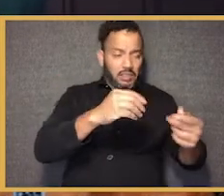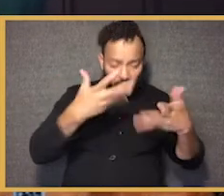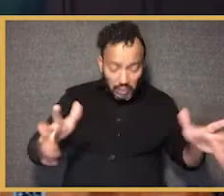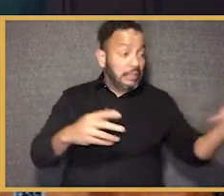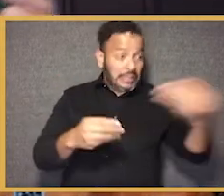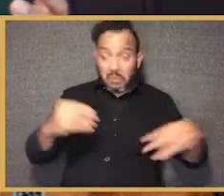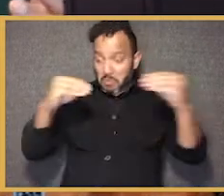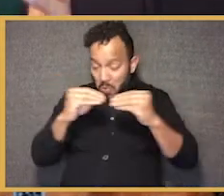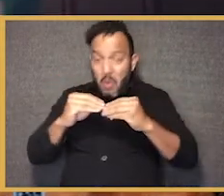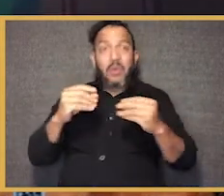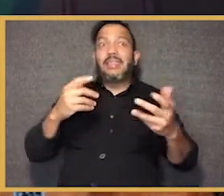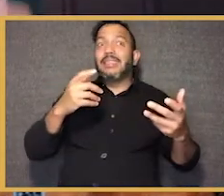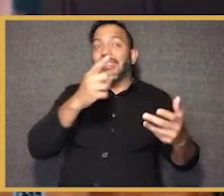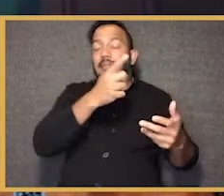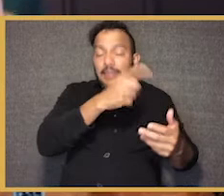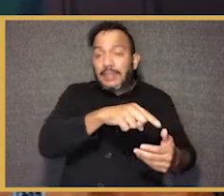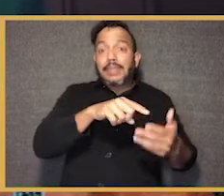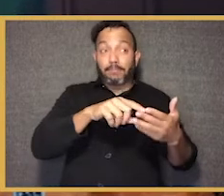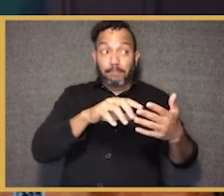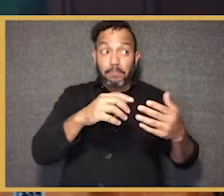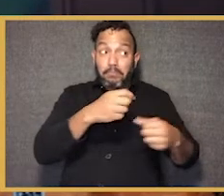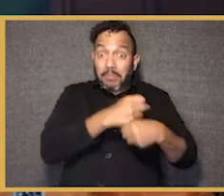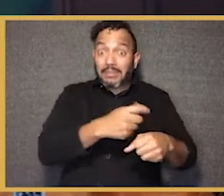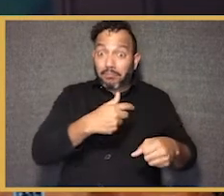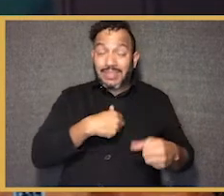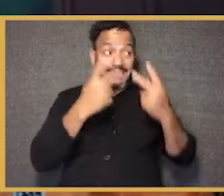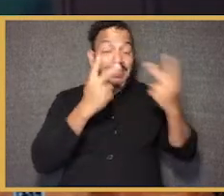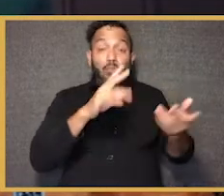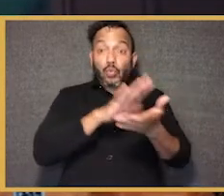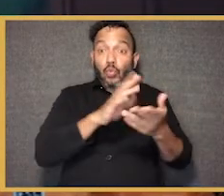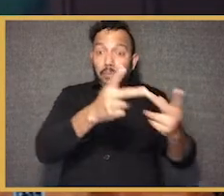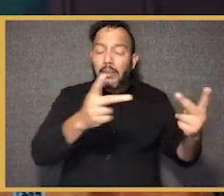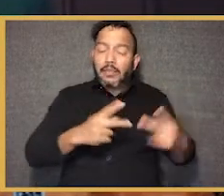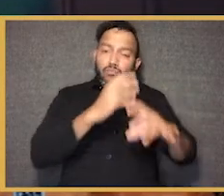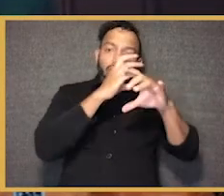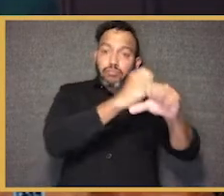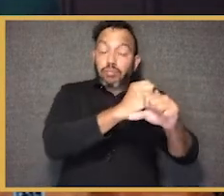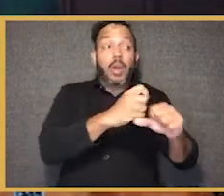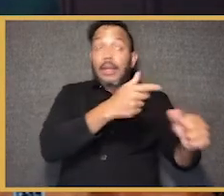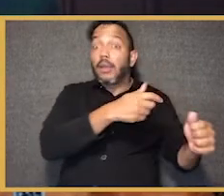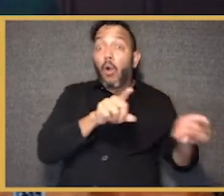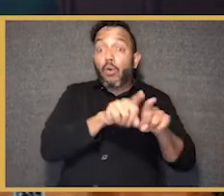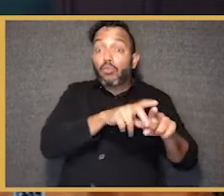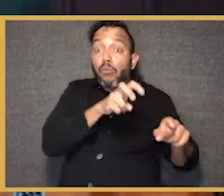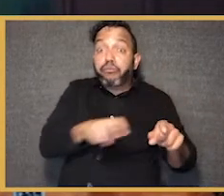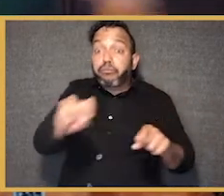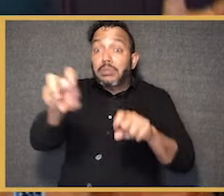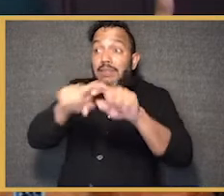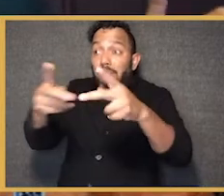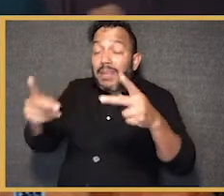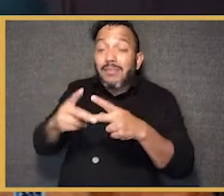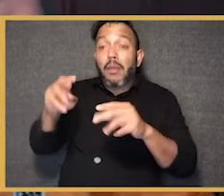more challenging. He made school this place that was so compelling. And we went to the ballet and the museum and